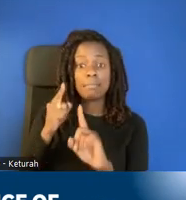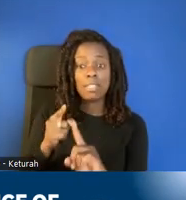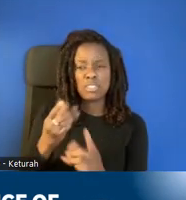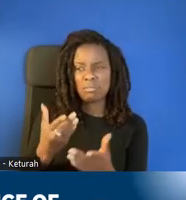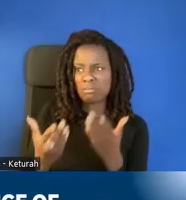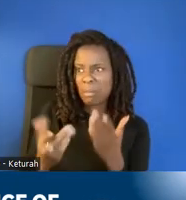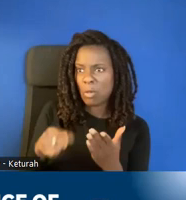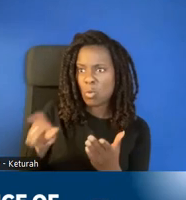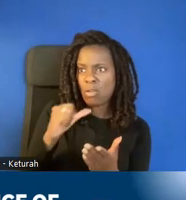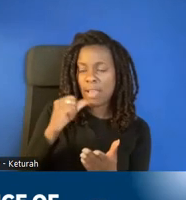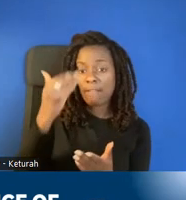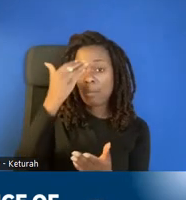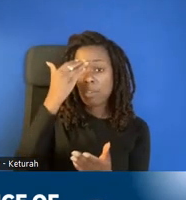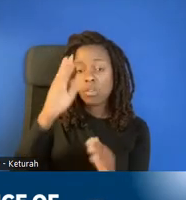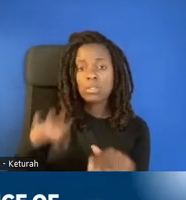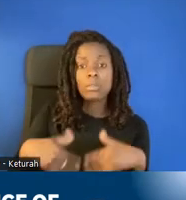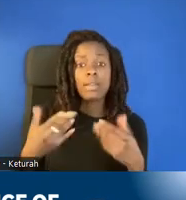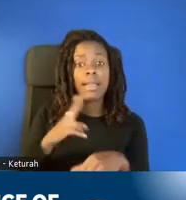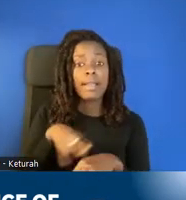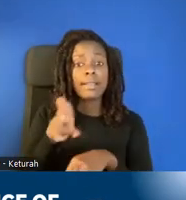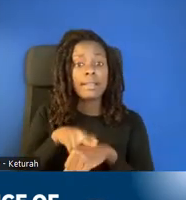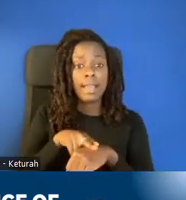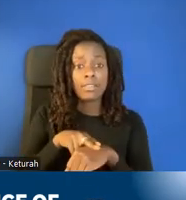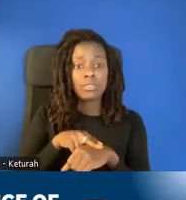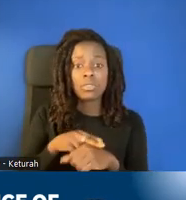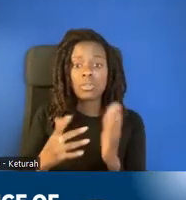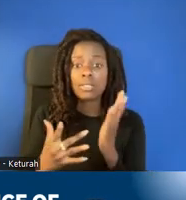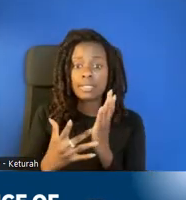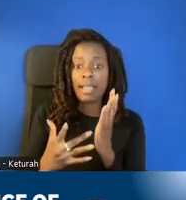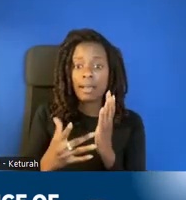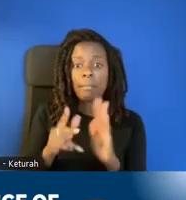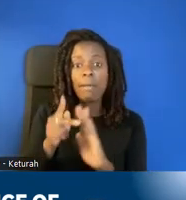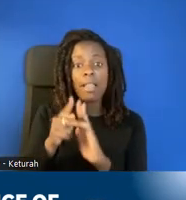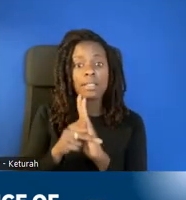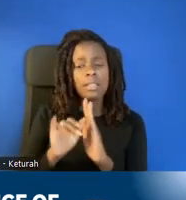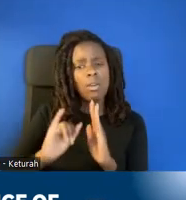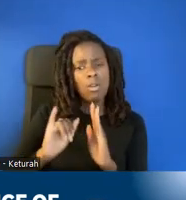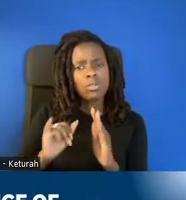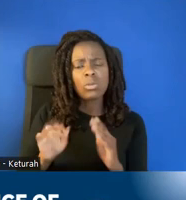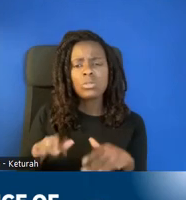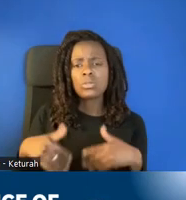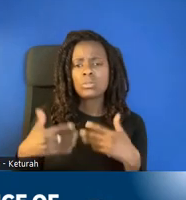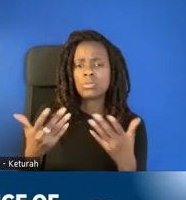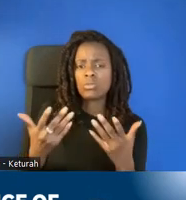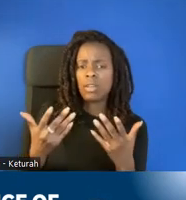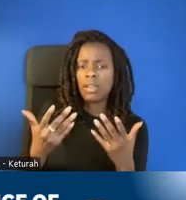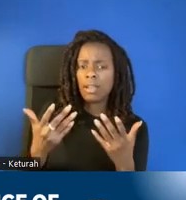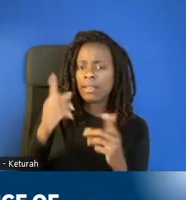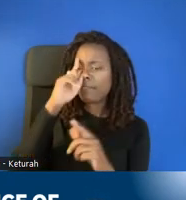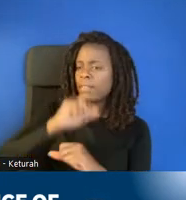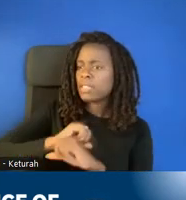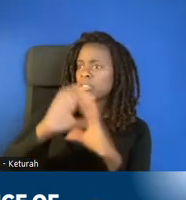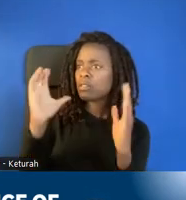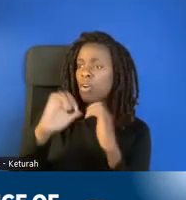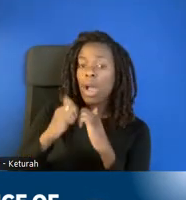develop national educational technology policy and establish the vision for how technology can be used to transform